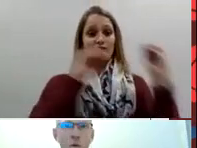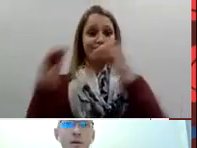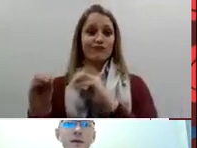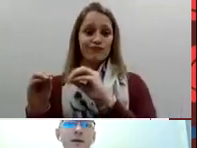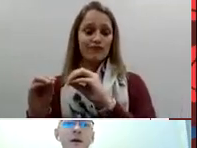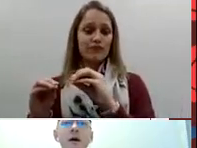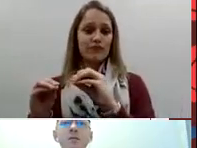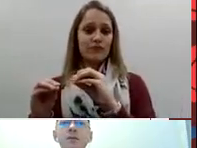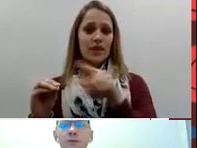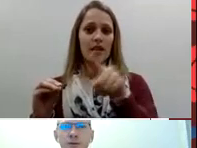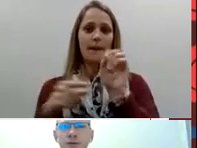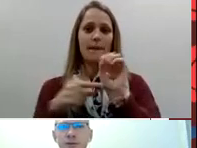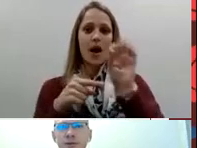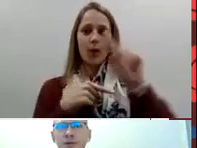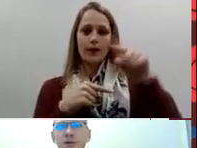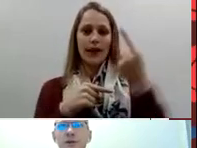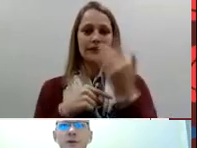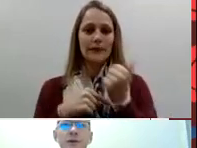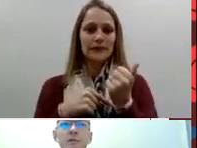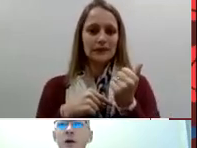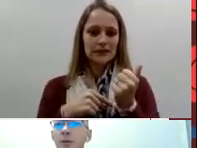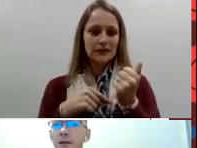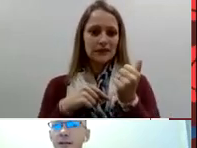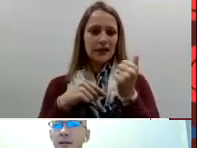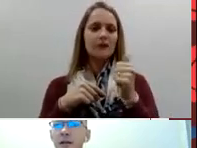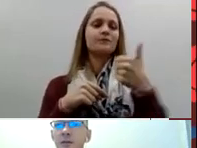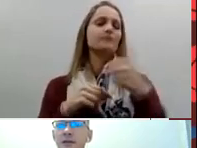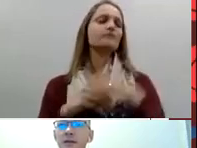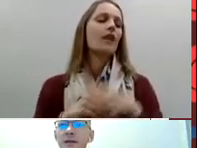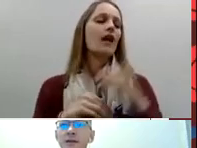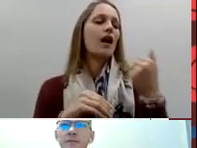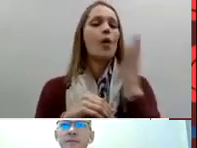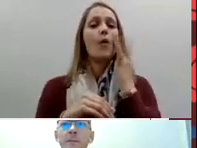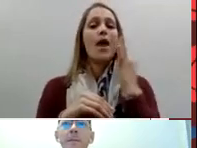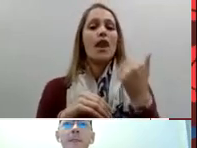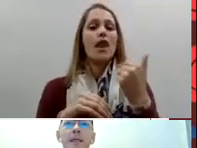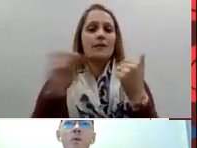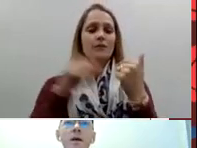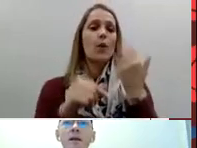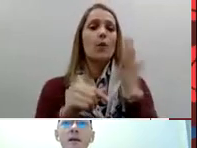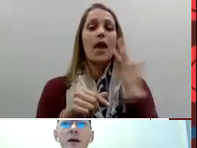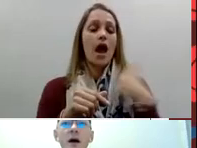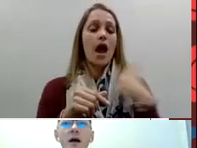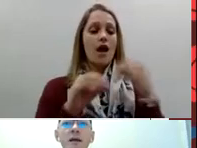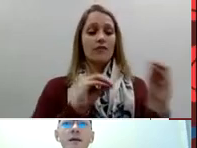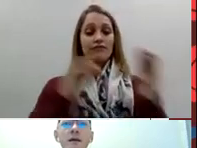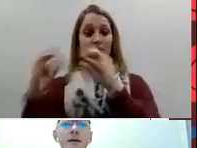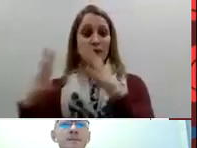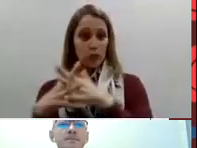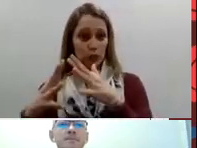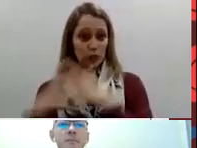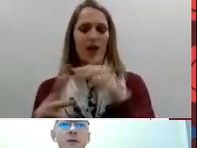when I moved powerpoint next slide please Lynette when I